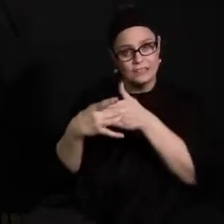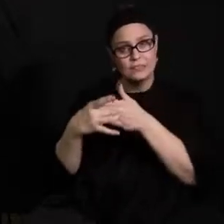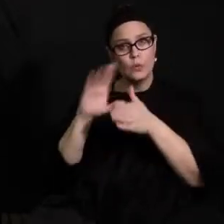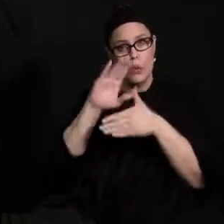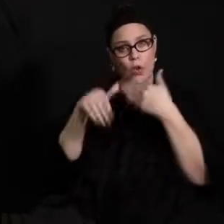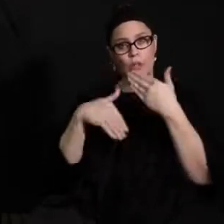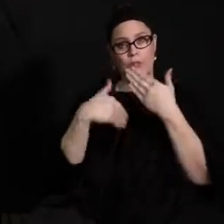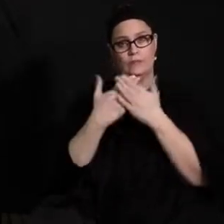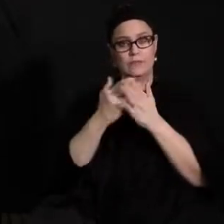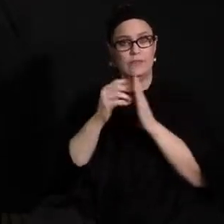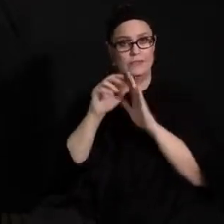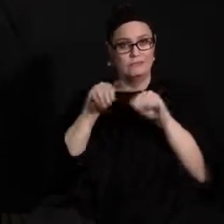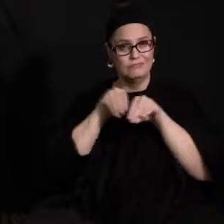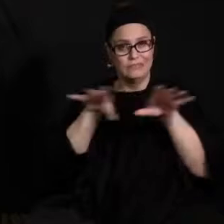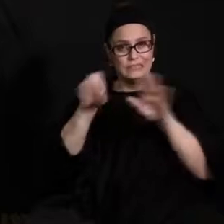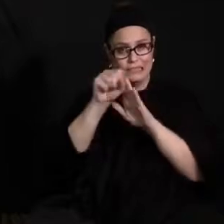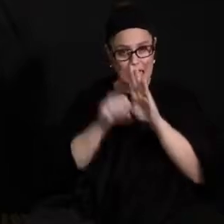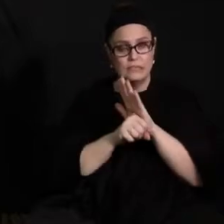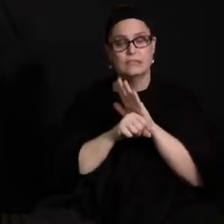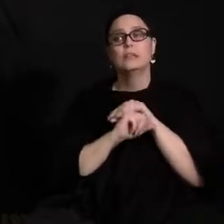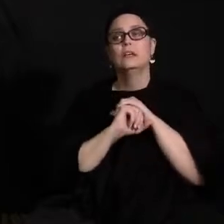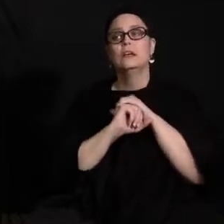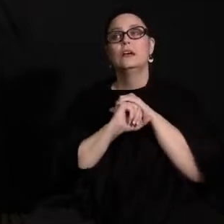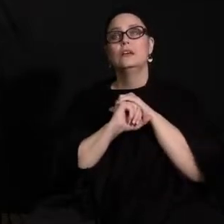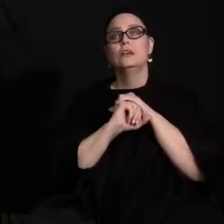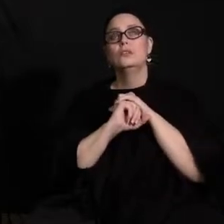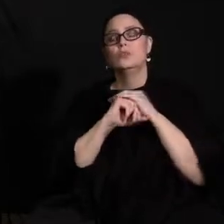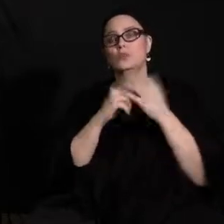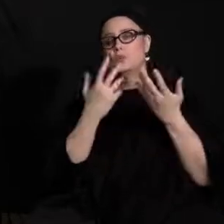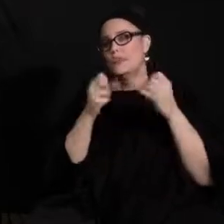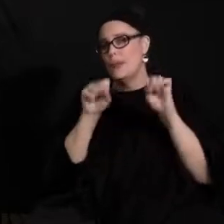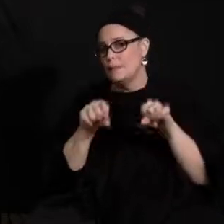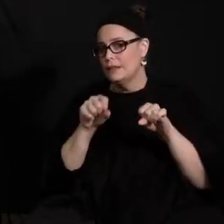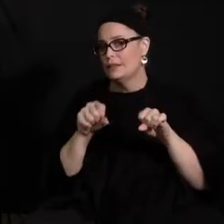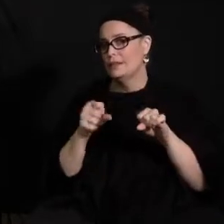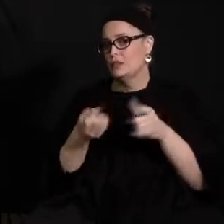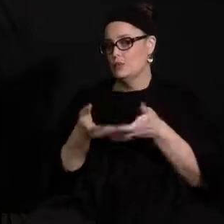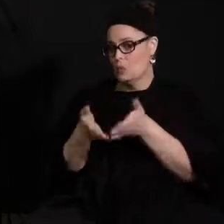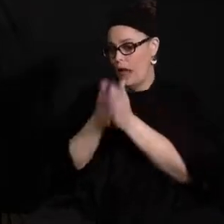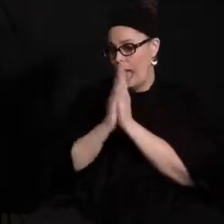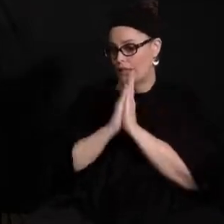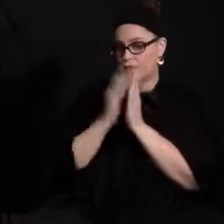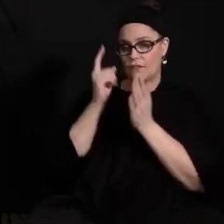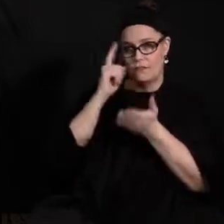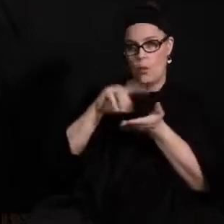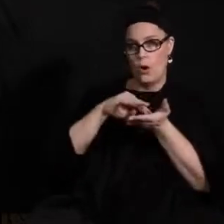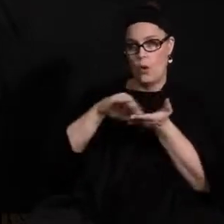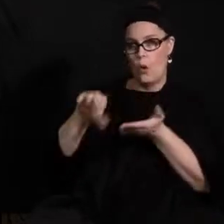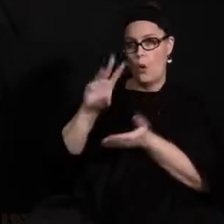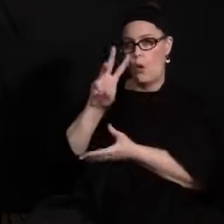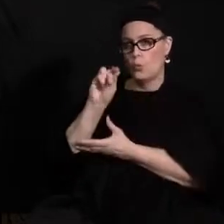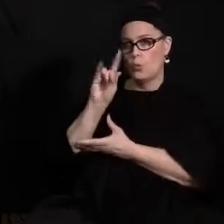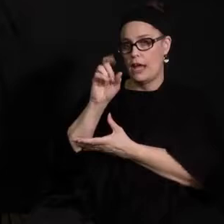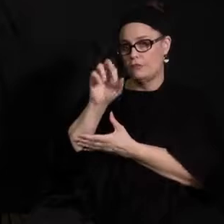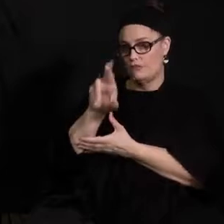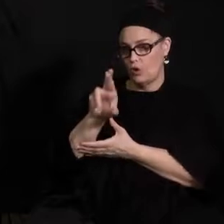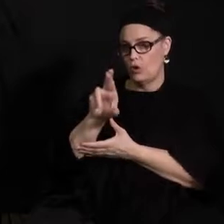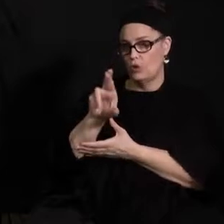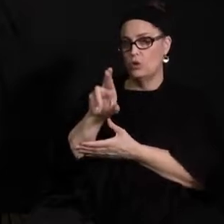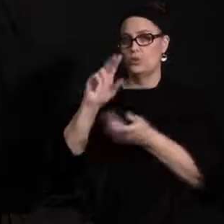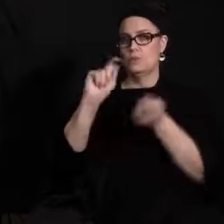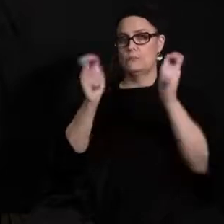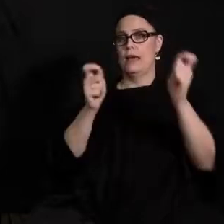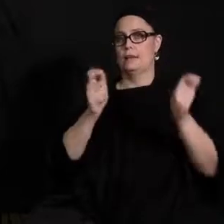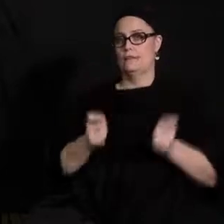form of the ability to ask for waivers to modify the schedule for the